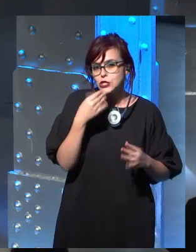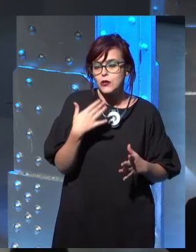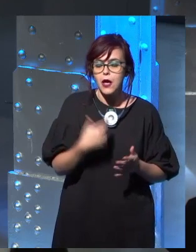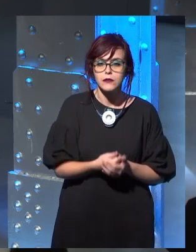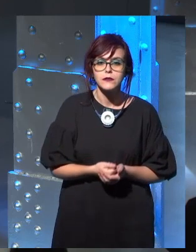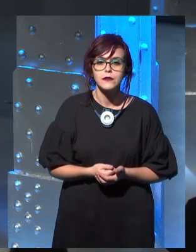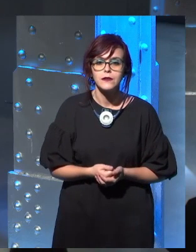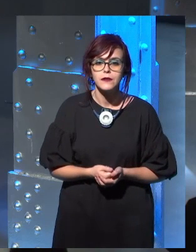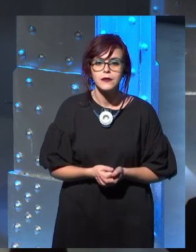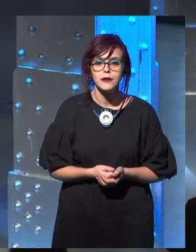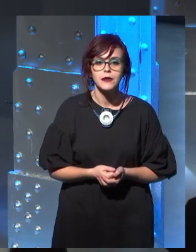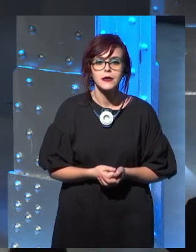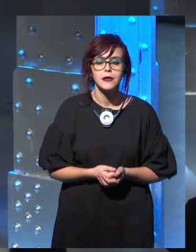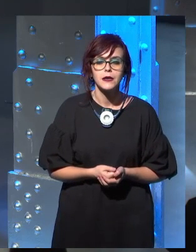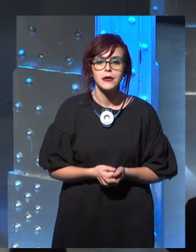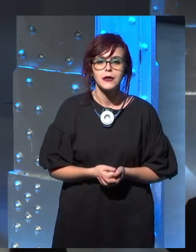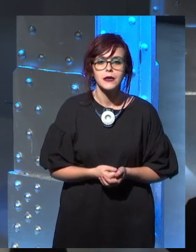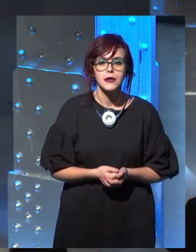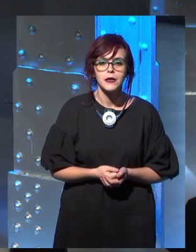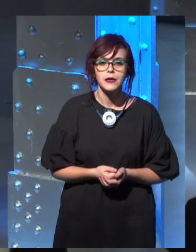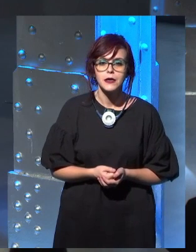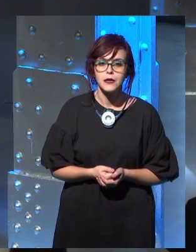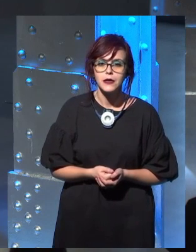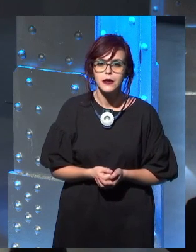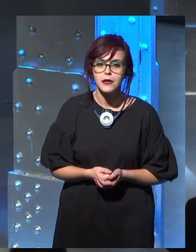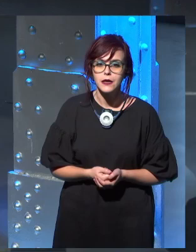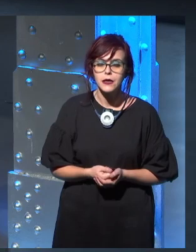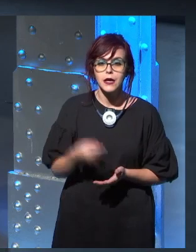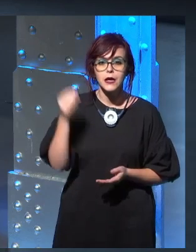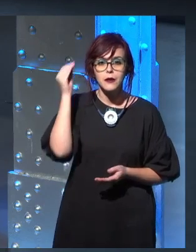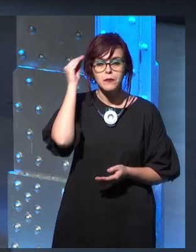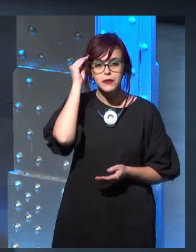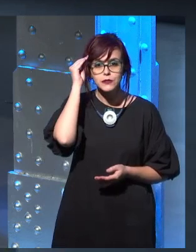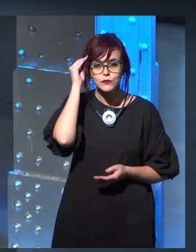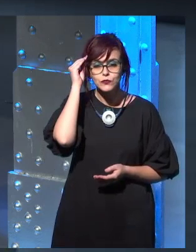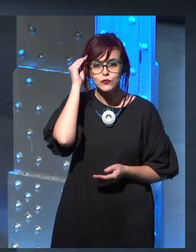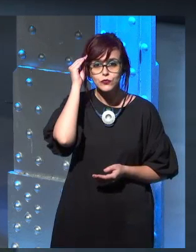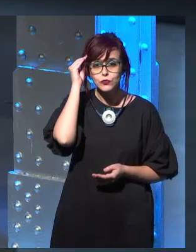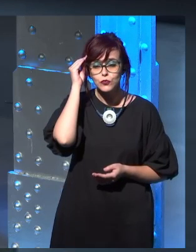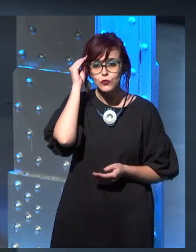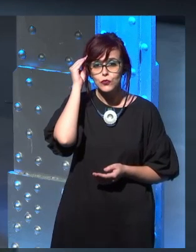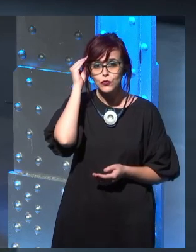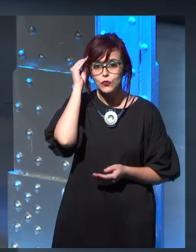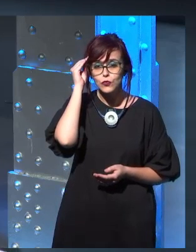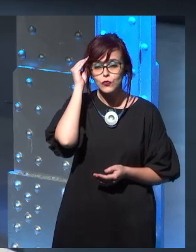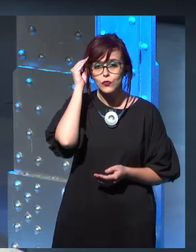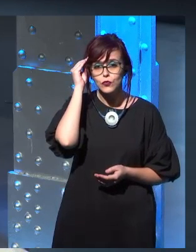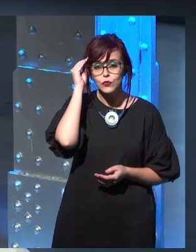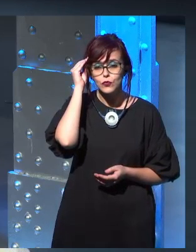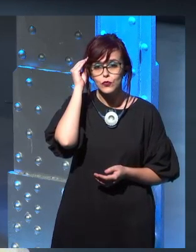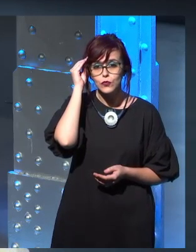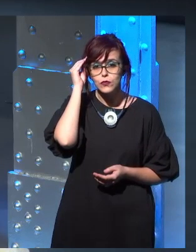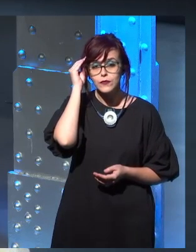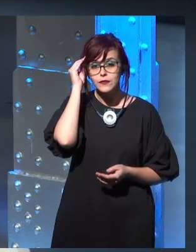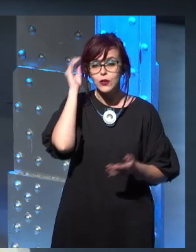I mean, George has, like, you know, I think a lot of fans would like to see Robert's Rebellion, but George has said that's not one of the ideas that people, that they're doing.